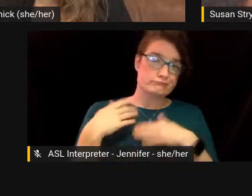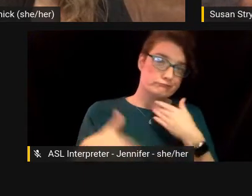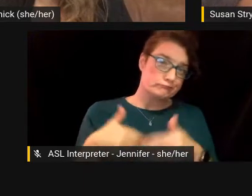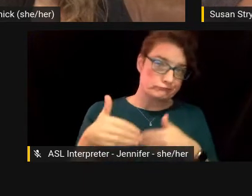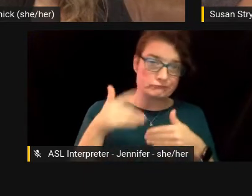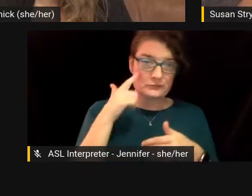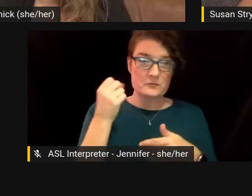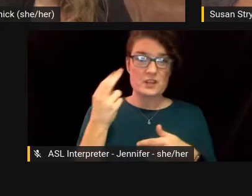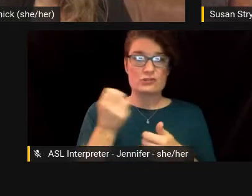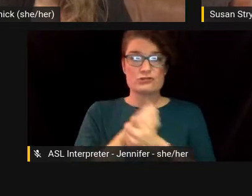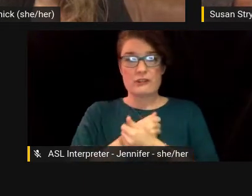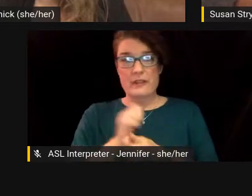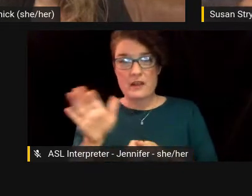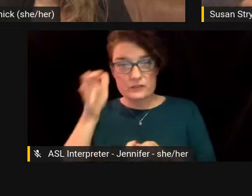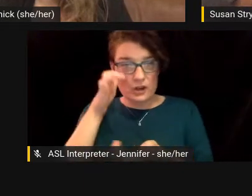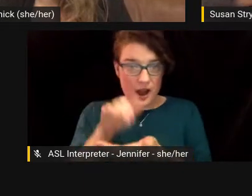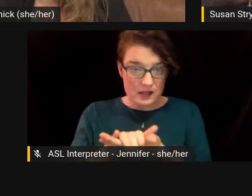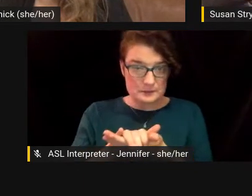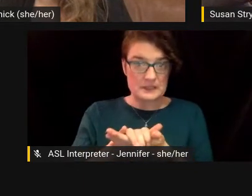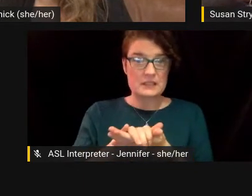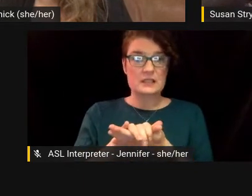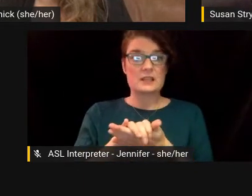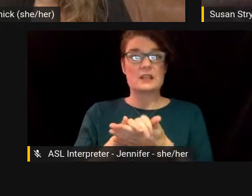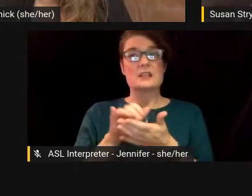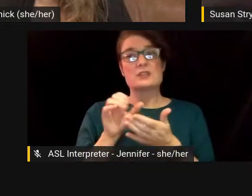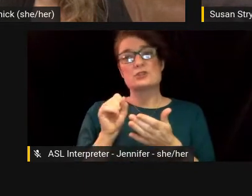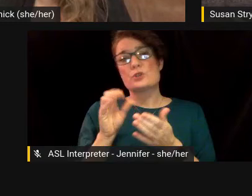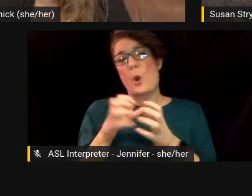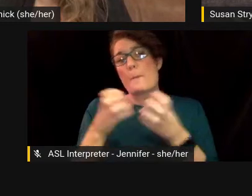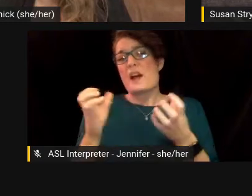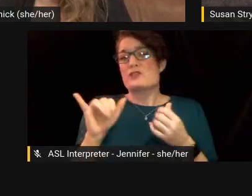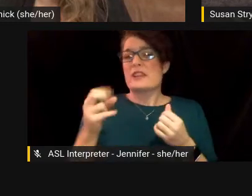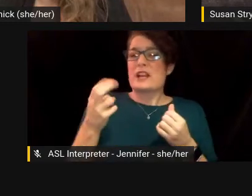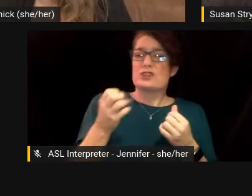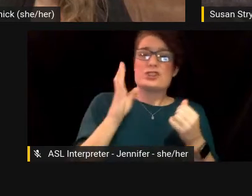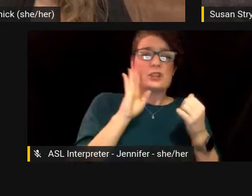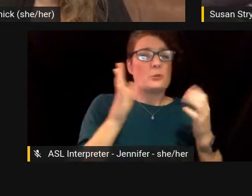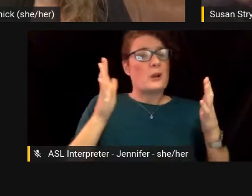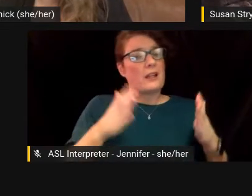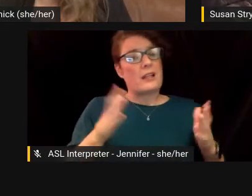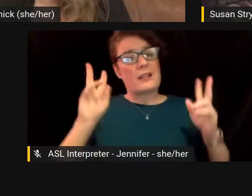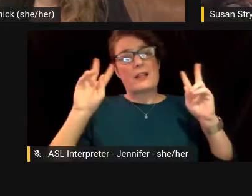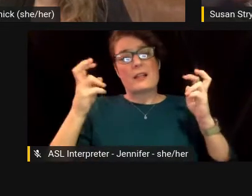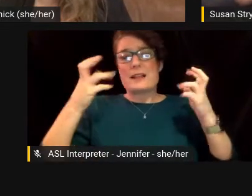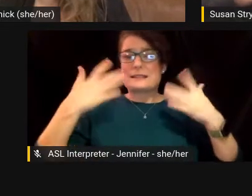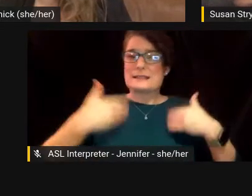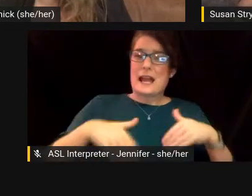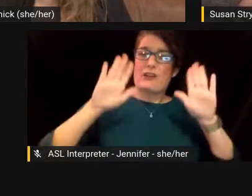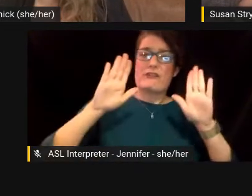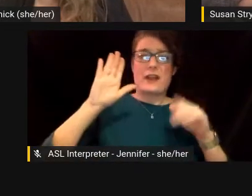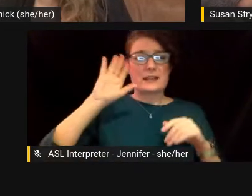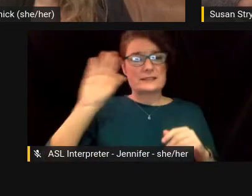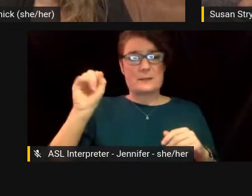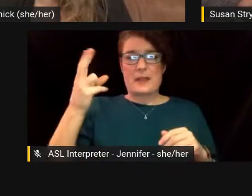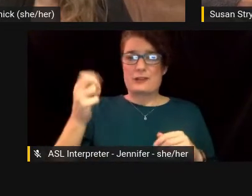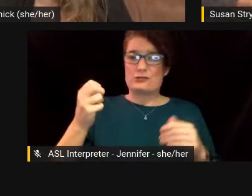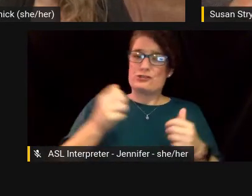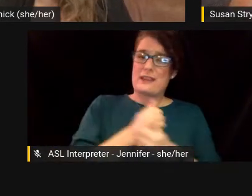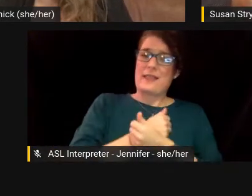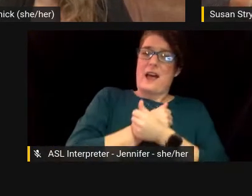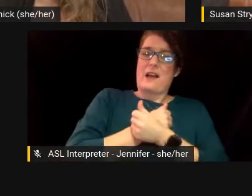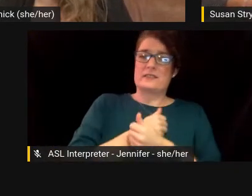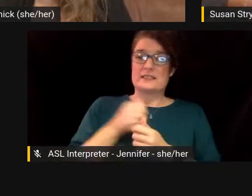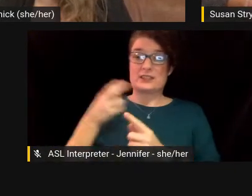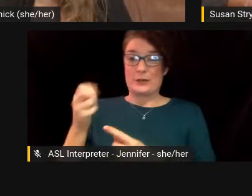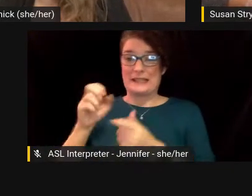because she loves her husband to the point that she will sacrifice the man she loves so that he can become the woman of his dreams. And